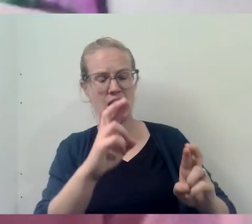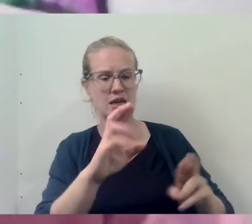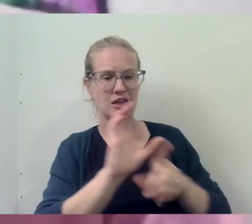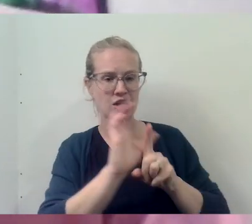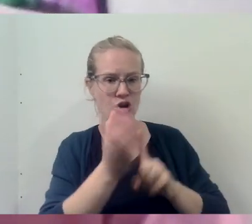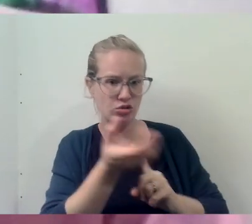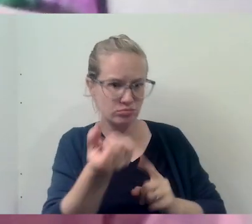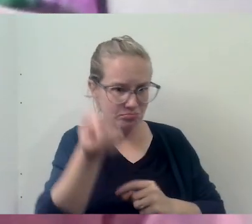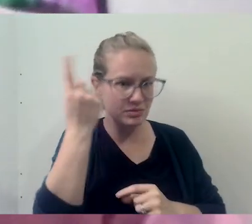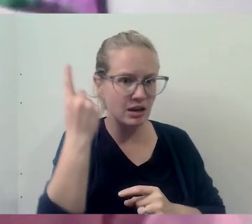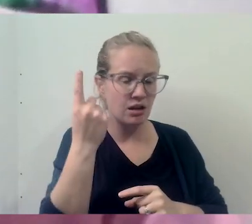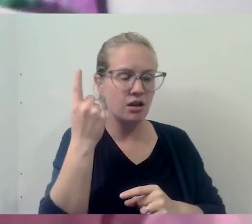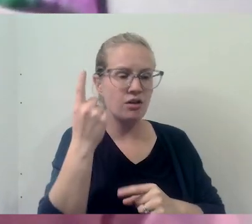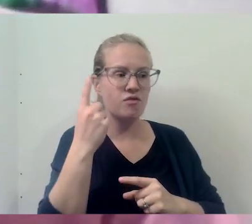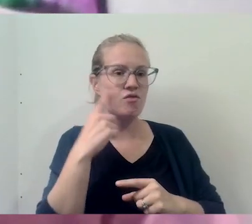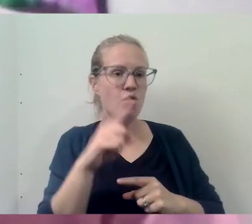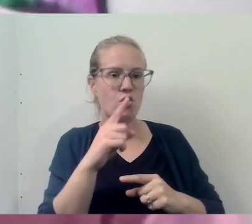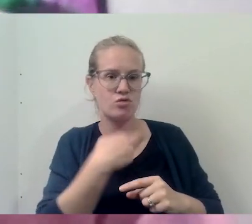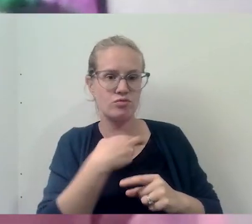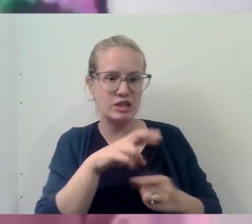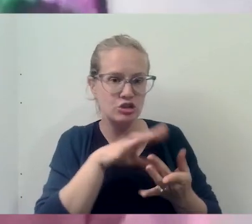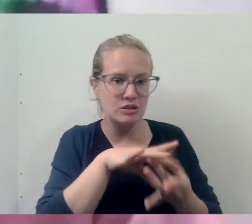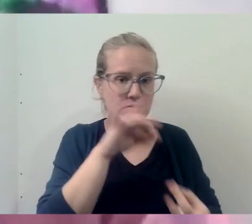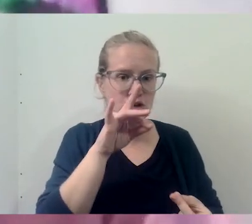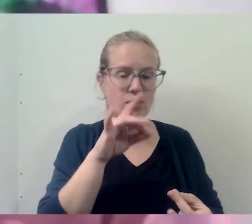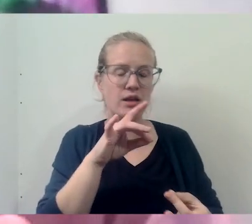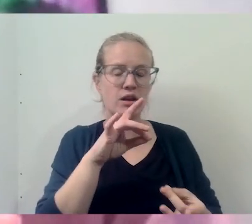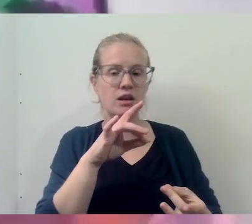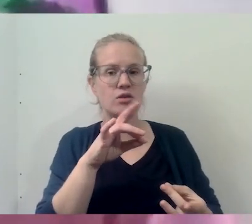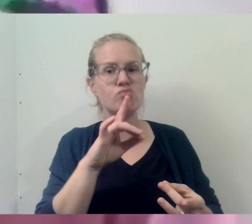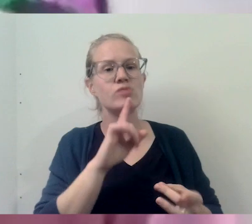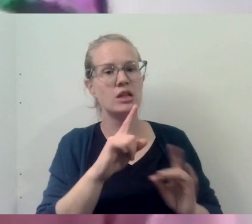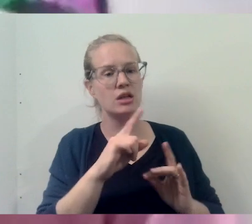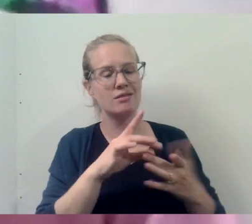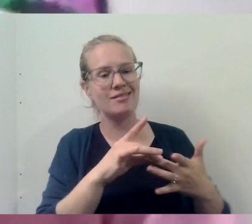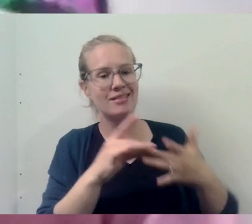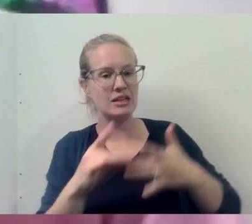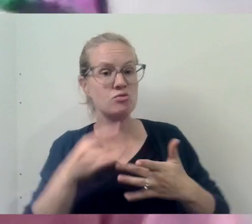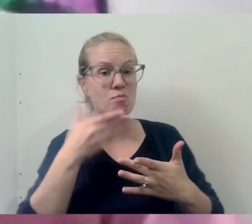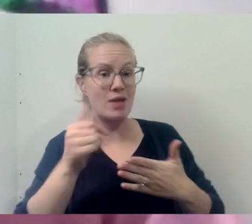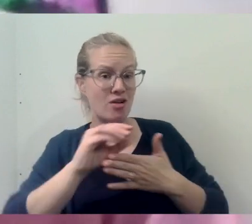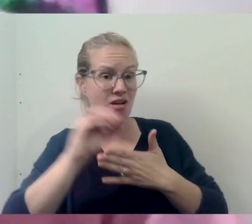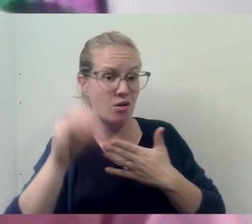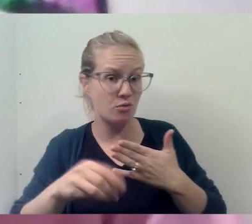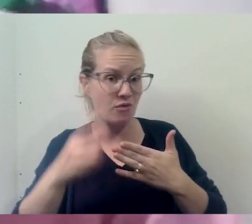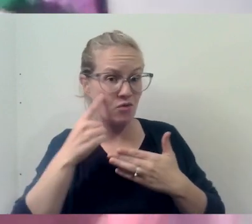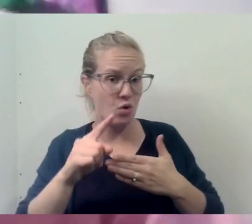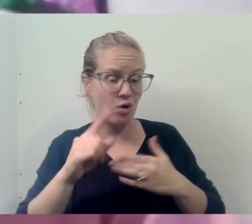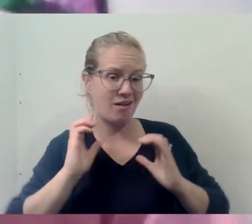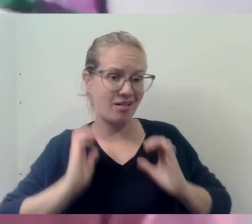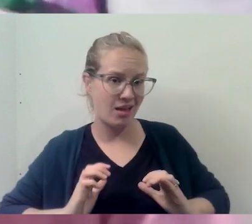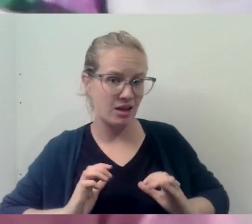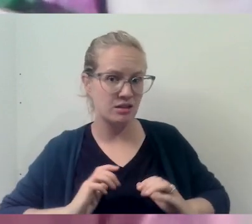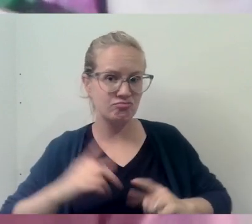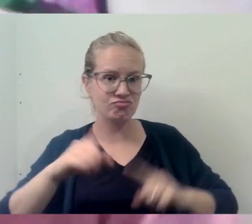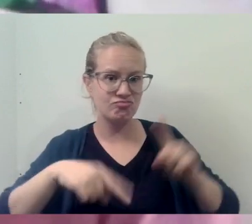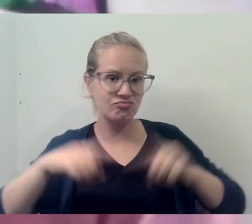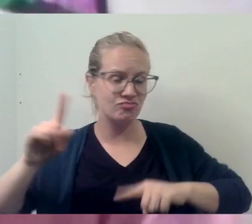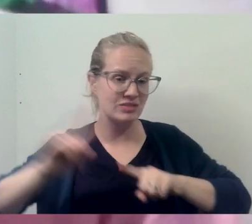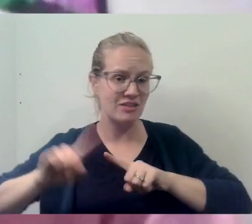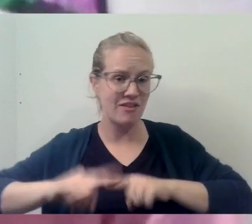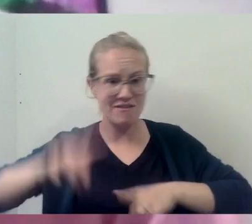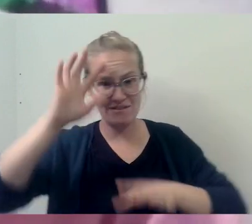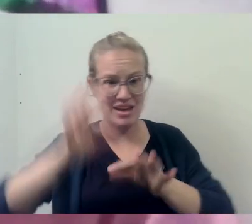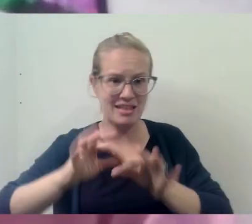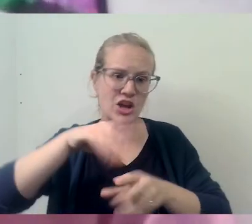cultural competence towards one's religion, spirituality. It really leads to better outcomes for, for clients of all different faiths,